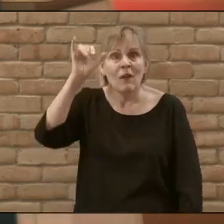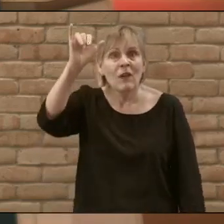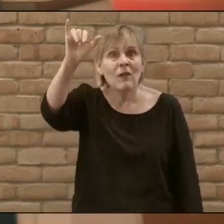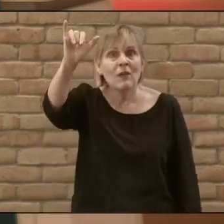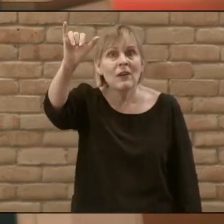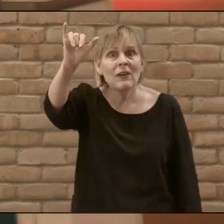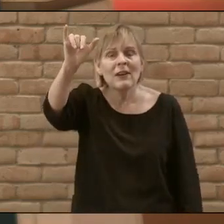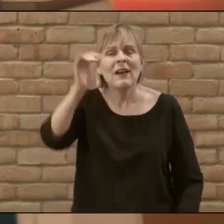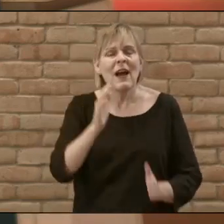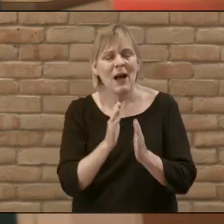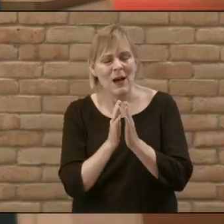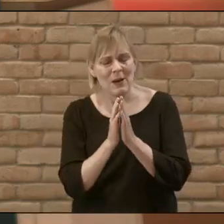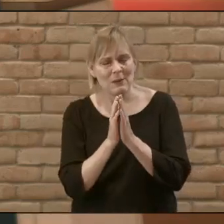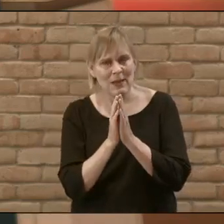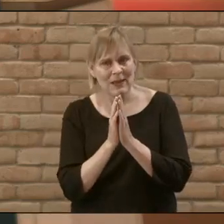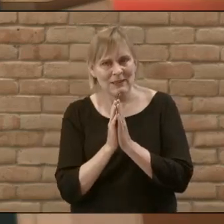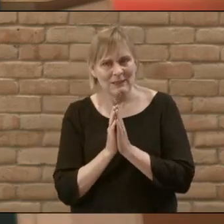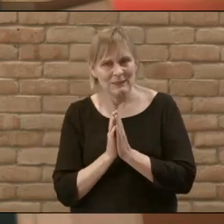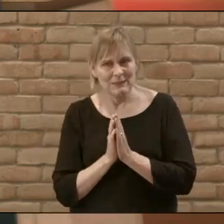amen